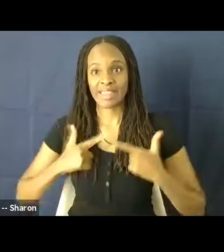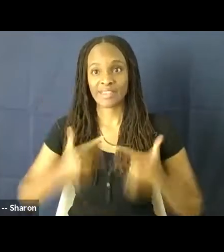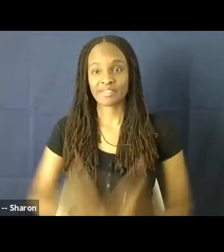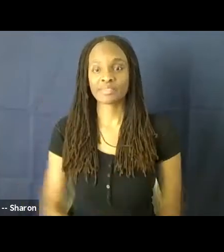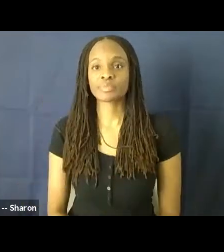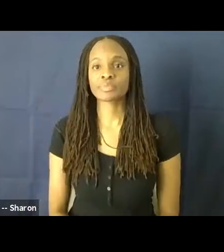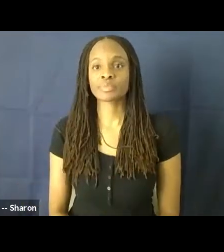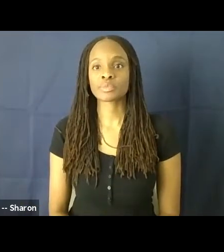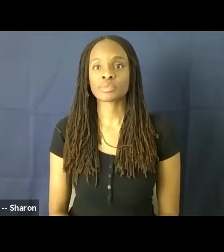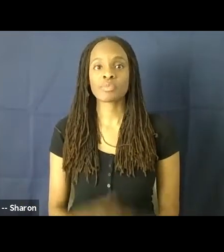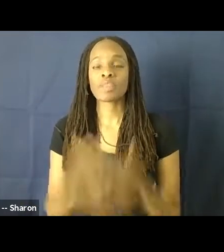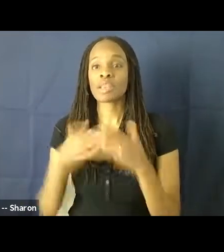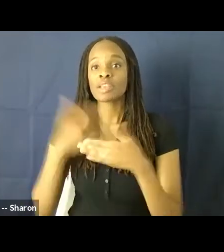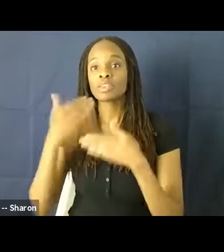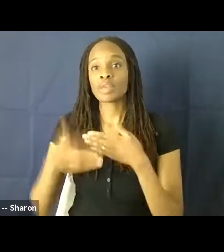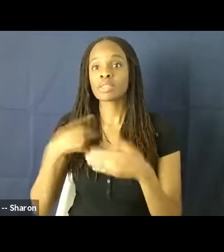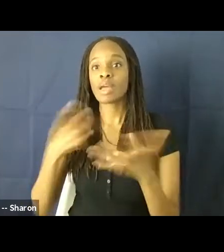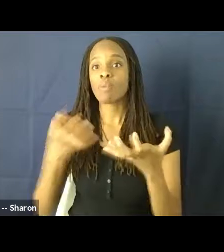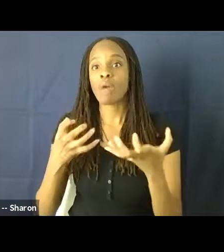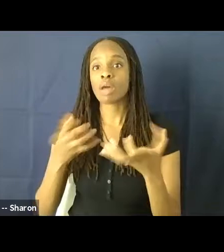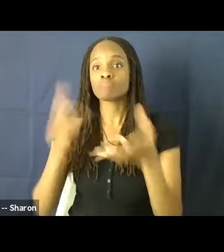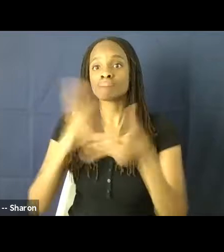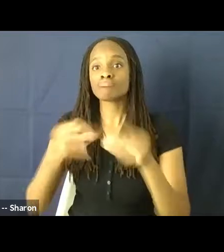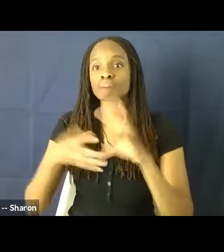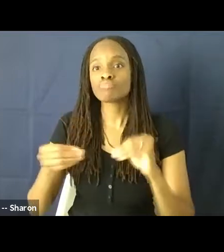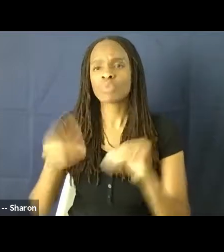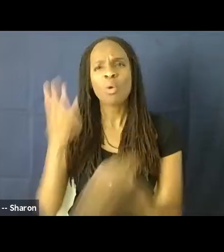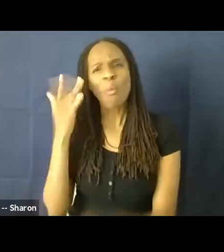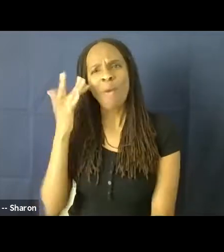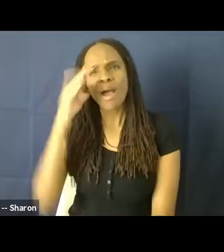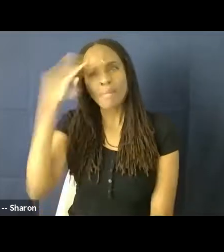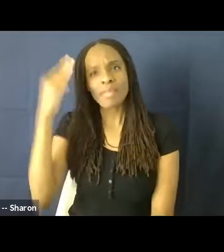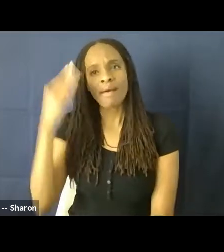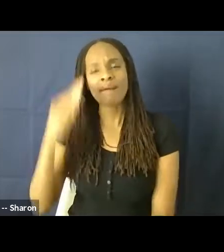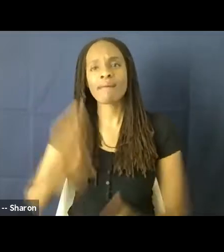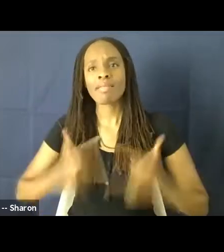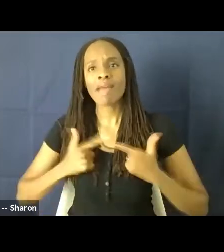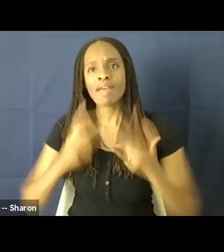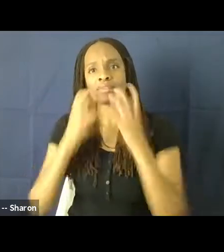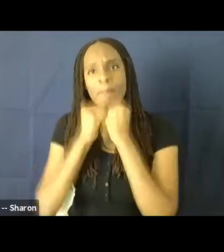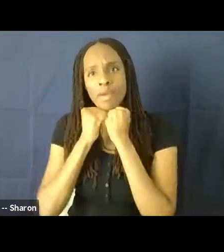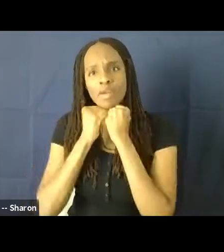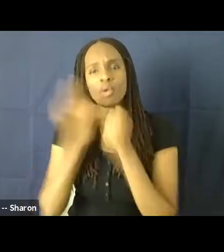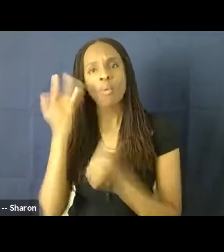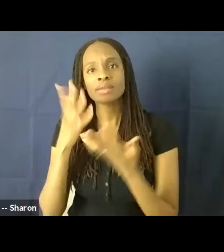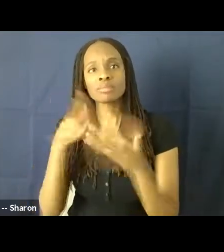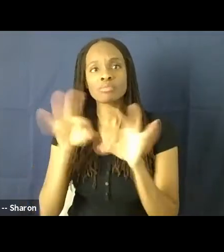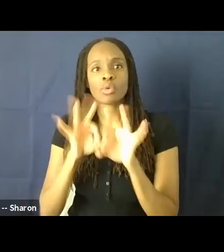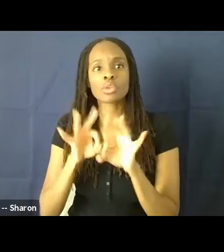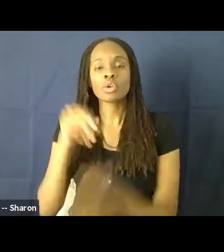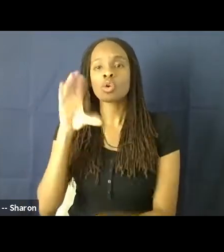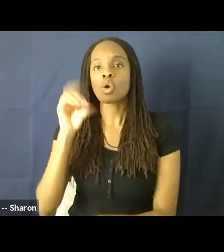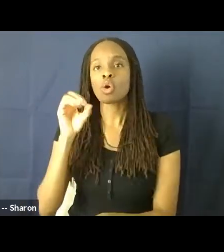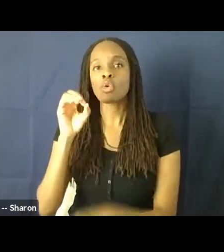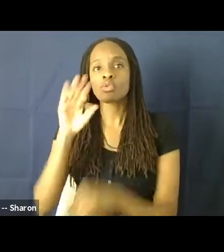So next, I wanted to talk a little bit about why Black Lives Matter movement is significant. So it was co founded by Alicia Garza,